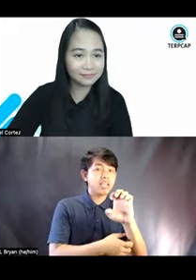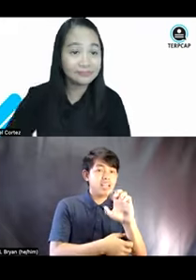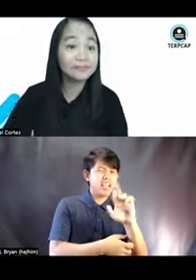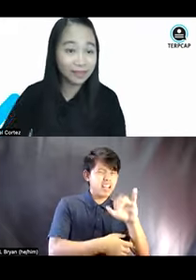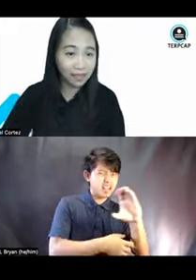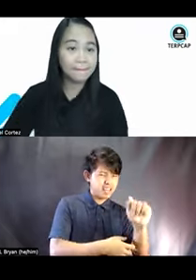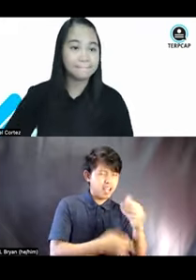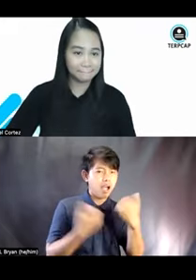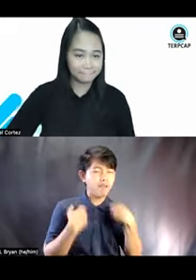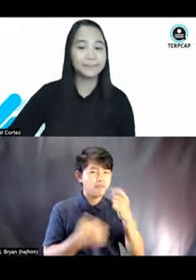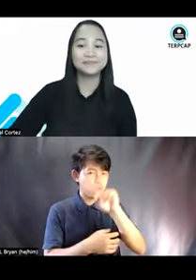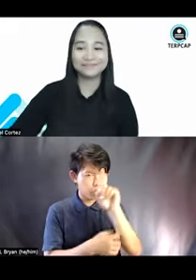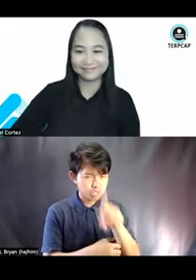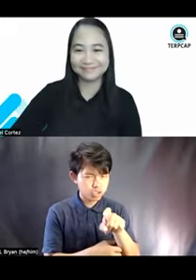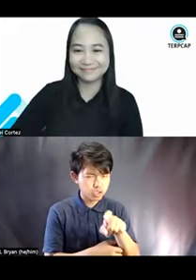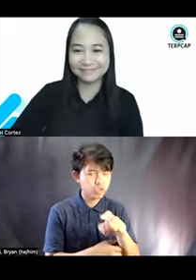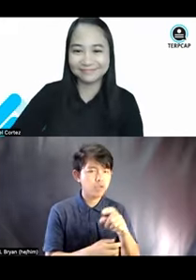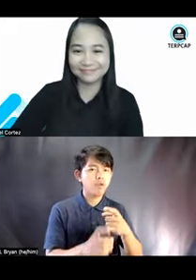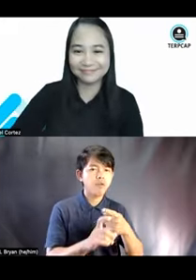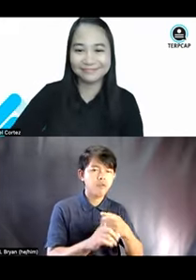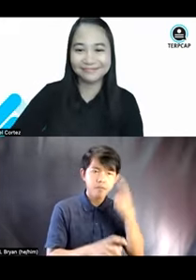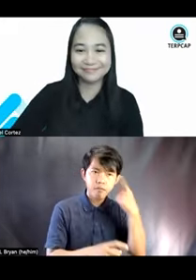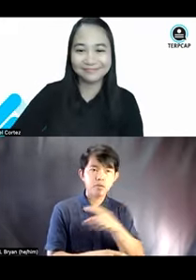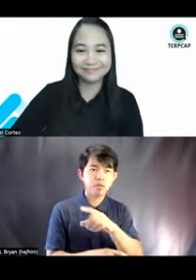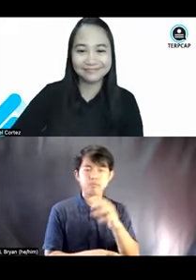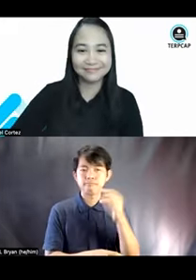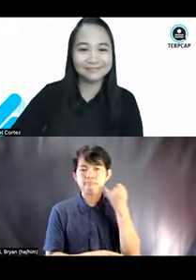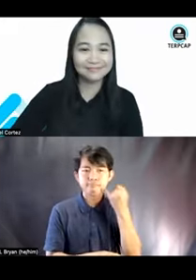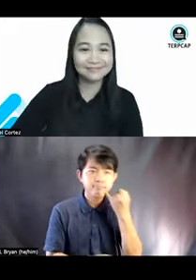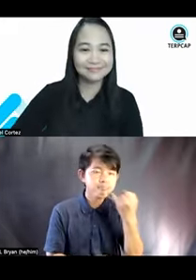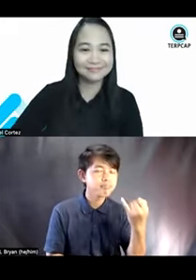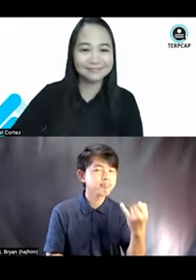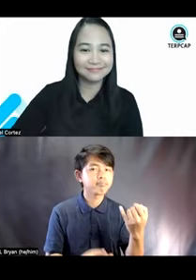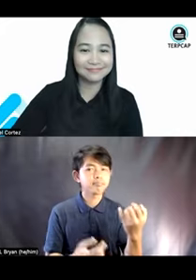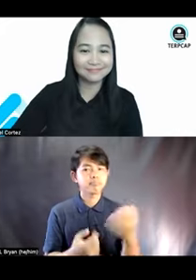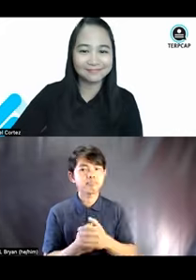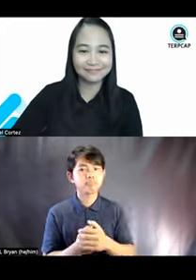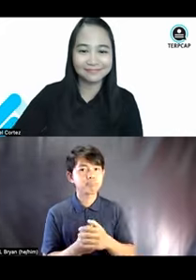do you still have a question for Ms. Chael or none?